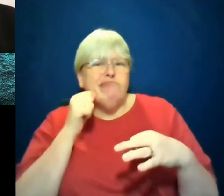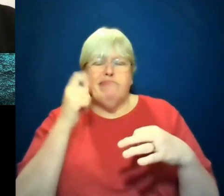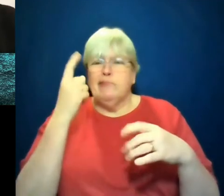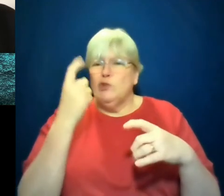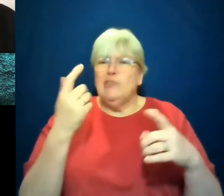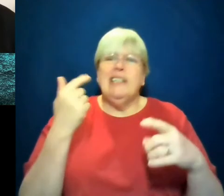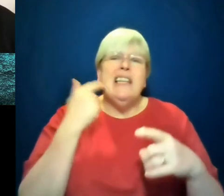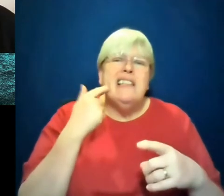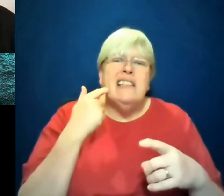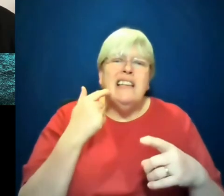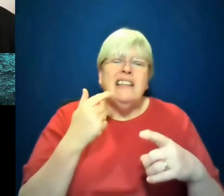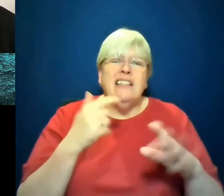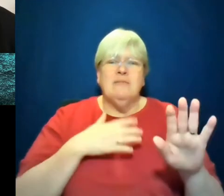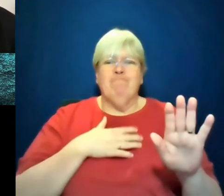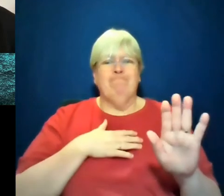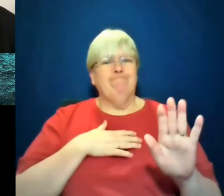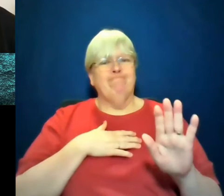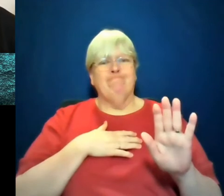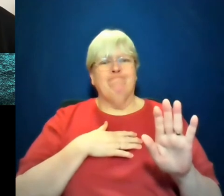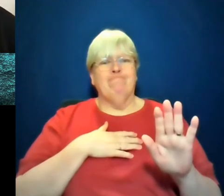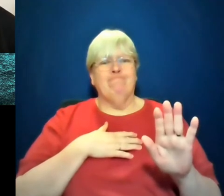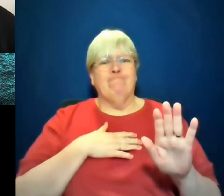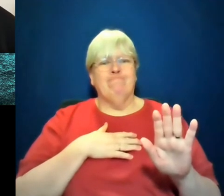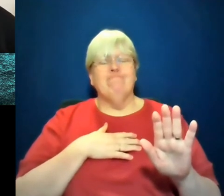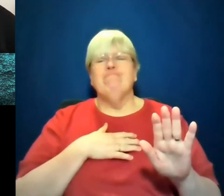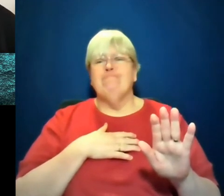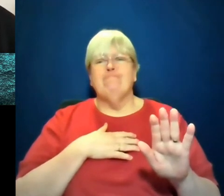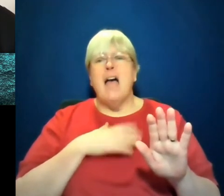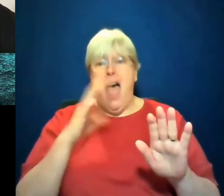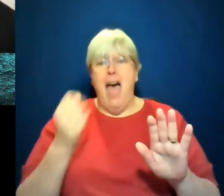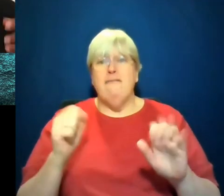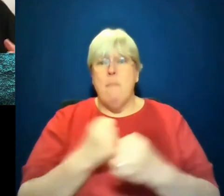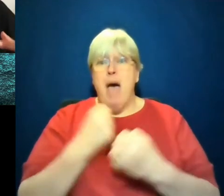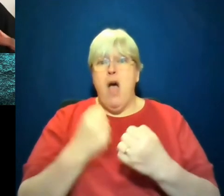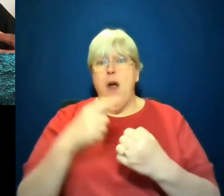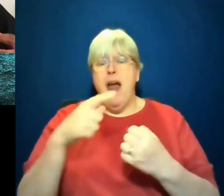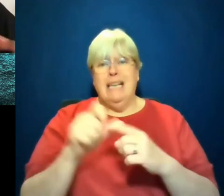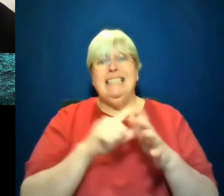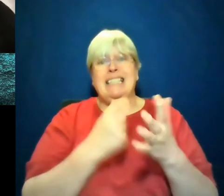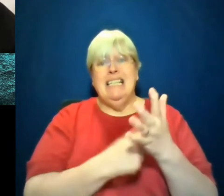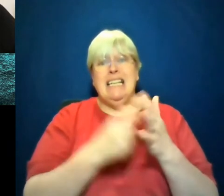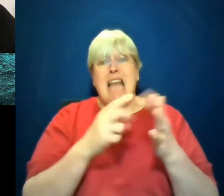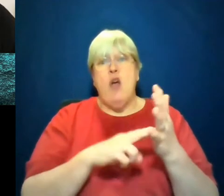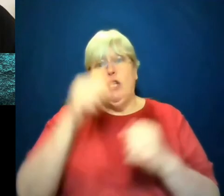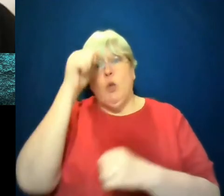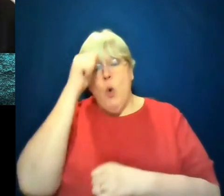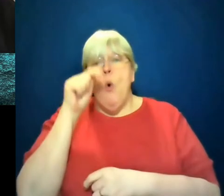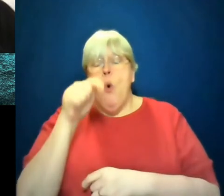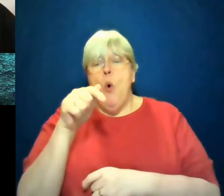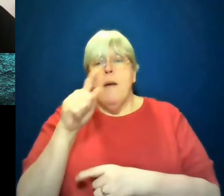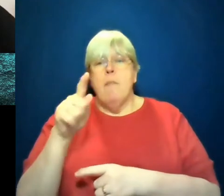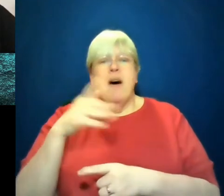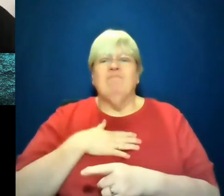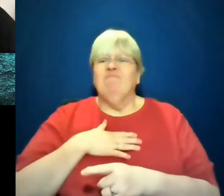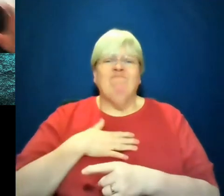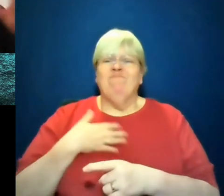frame somebody for something. I kind of have too much power. You can feel him wrestling with it, but also thinking, but they've been doing this for years. So